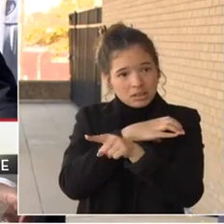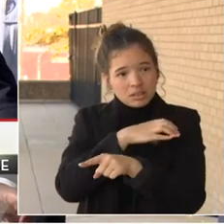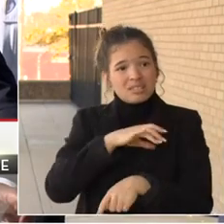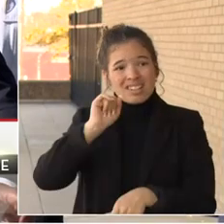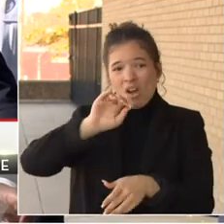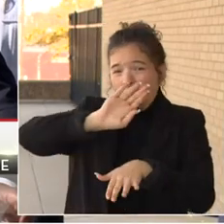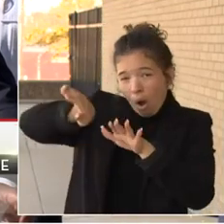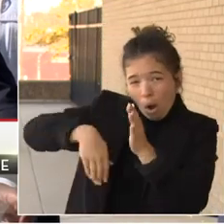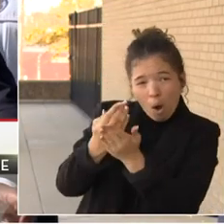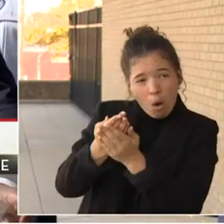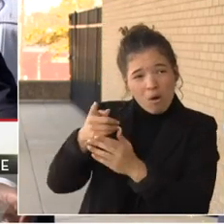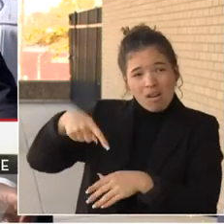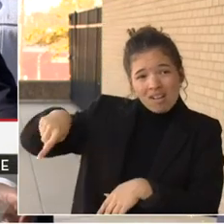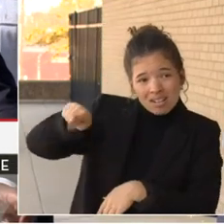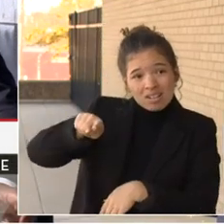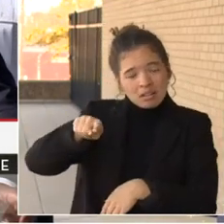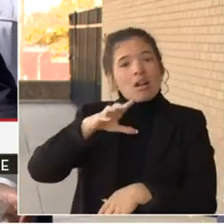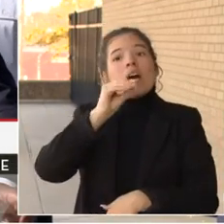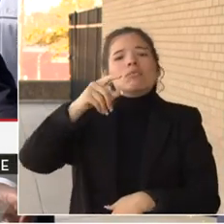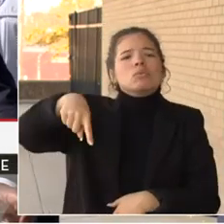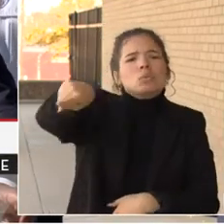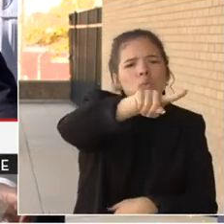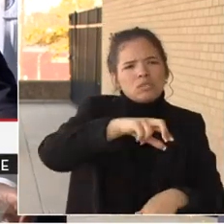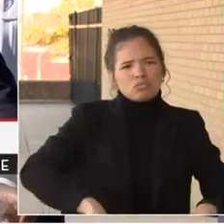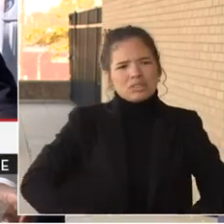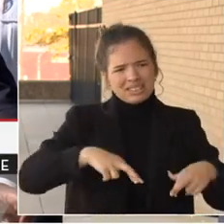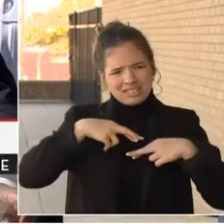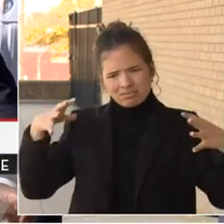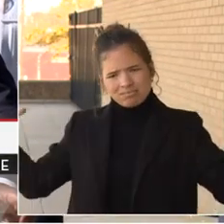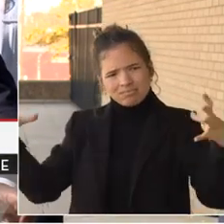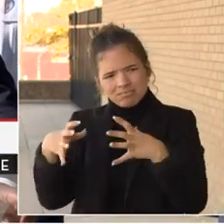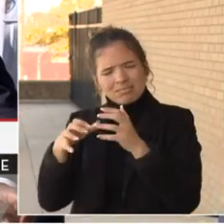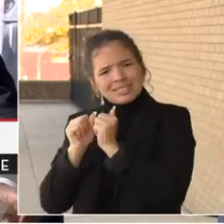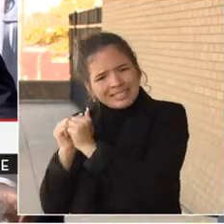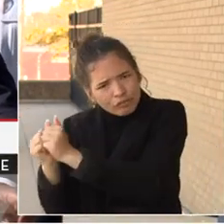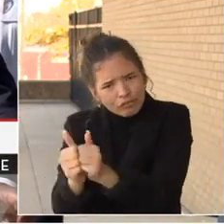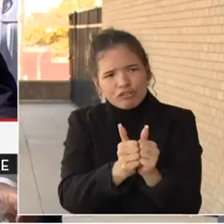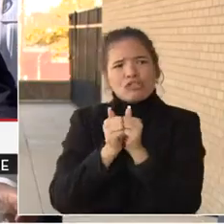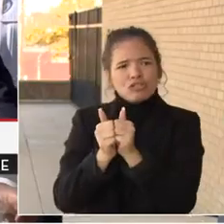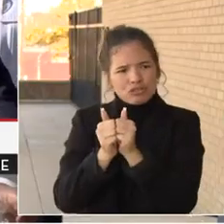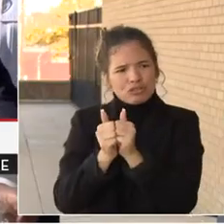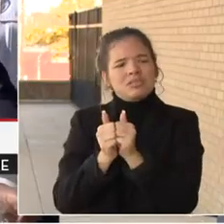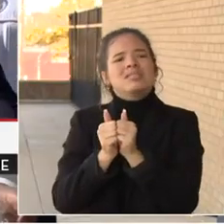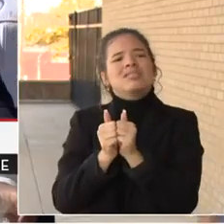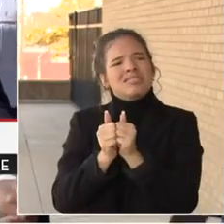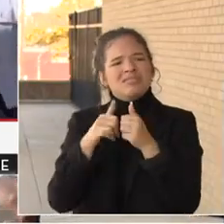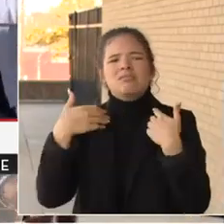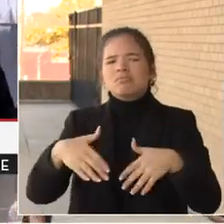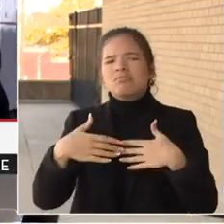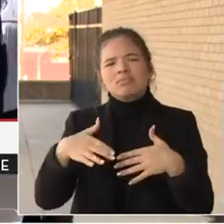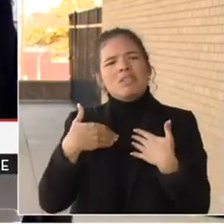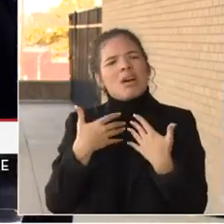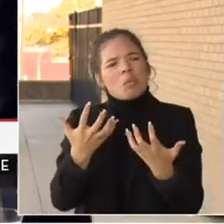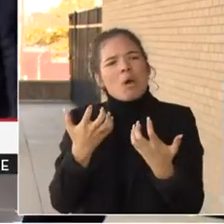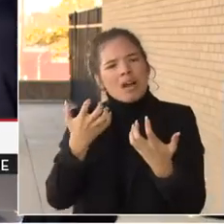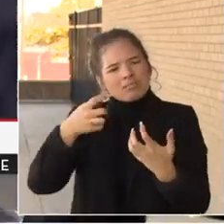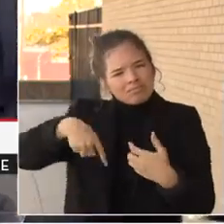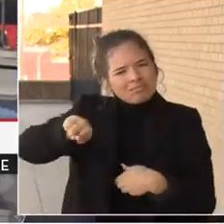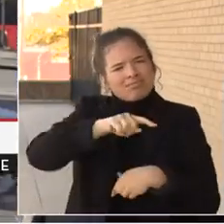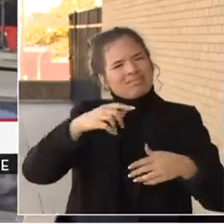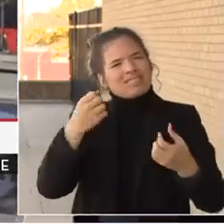residents across the District of Columbia so that we can have yet again another safe holiday season. Thank you, Mayor Bowser. Thank you. Chief.